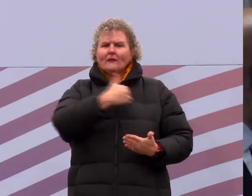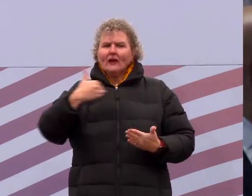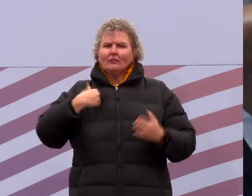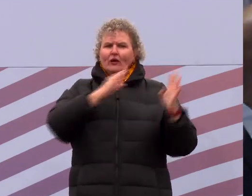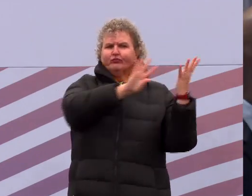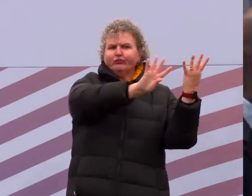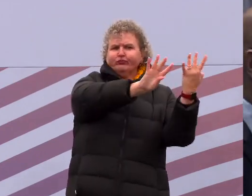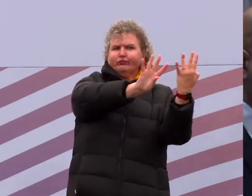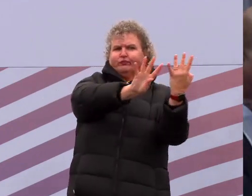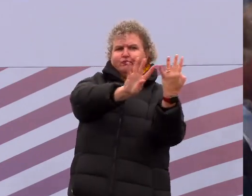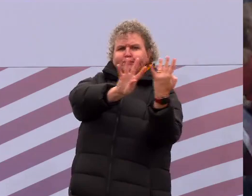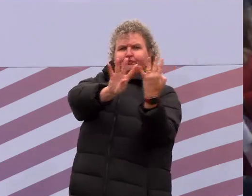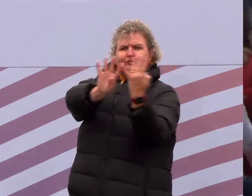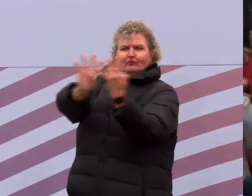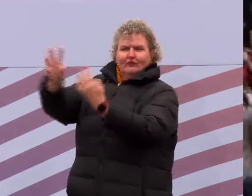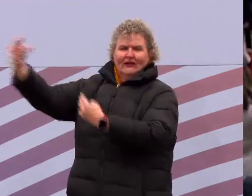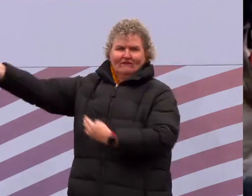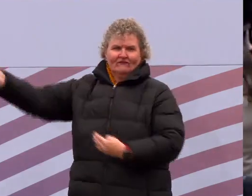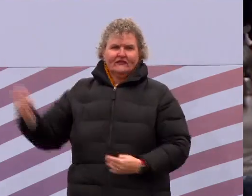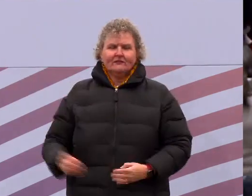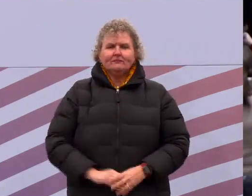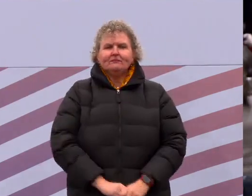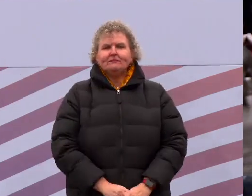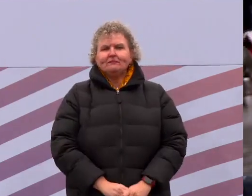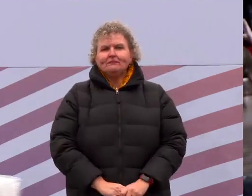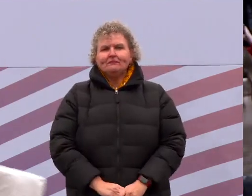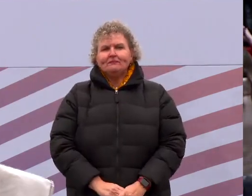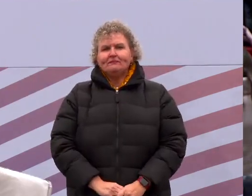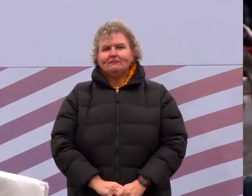you. you. You